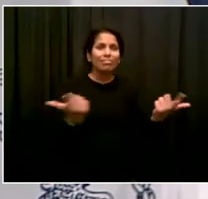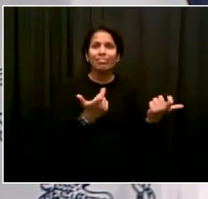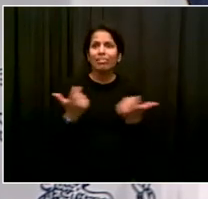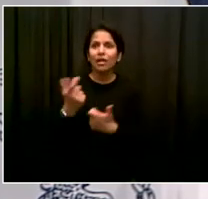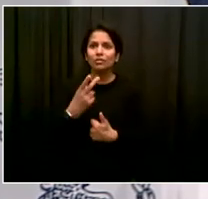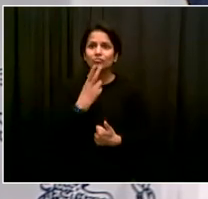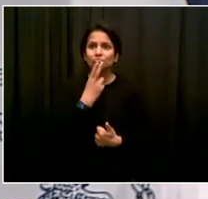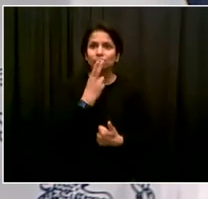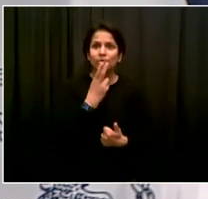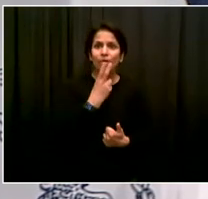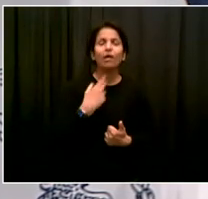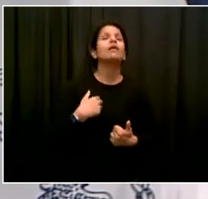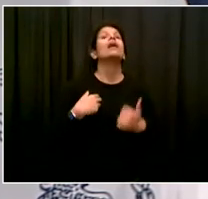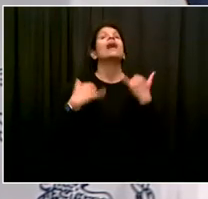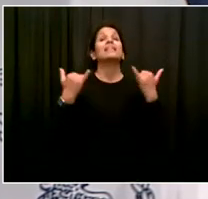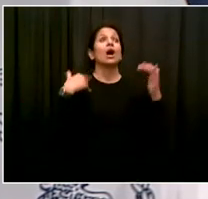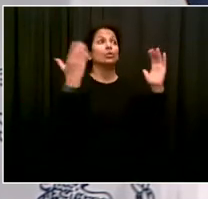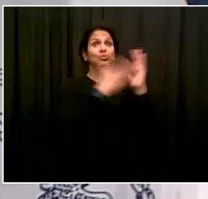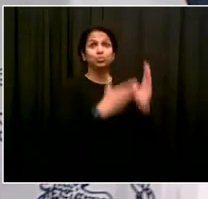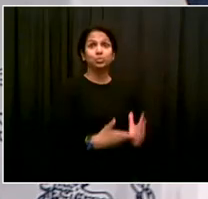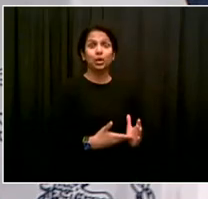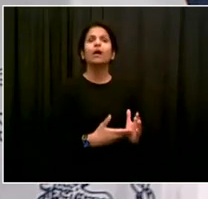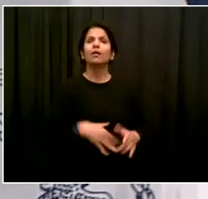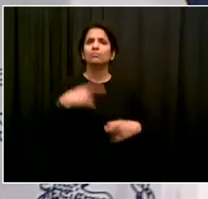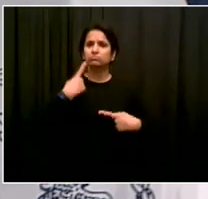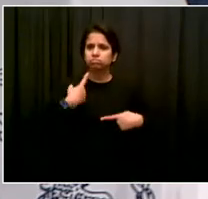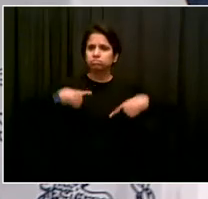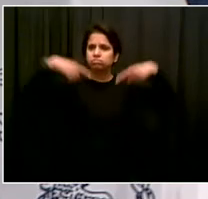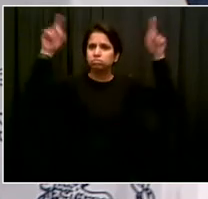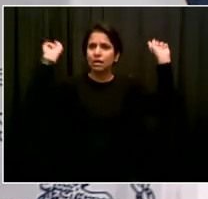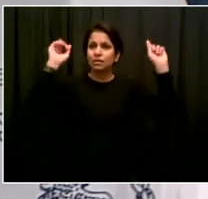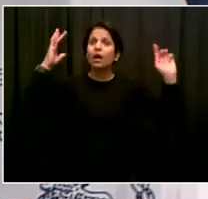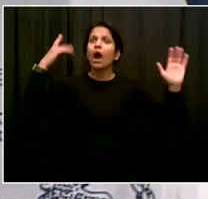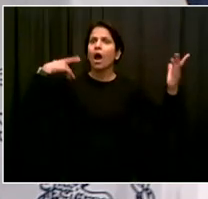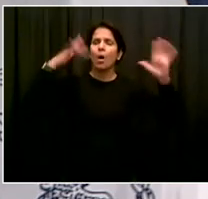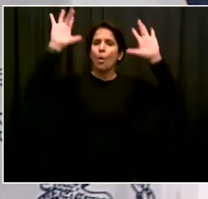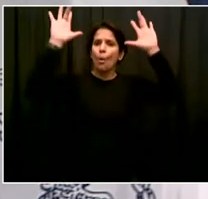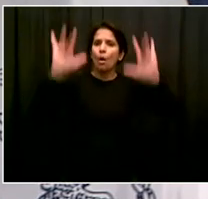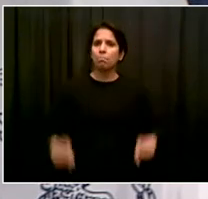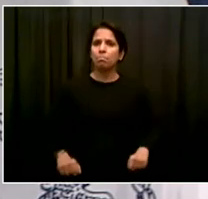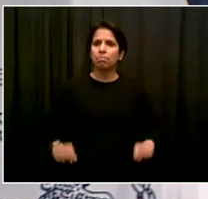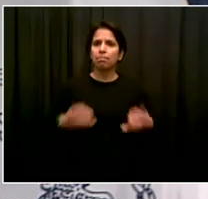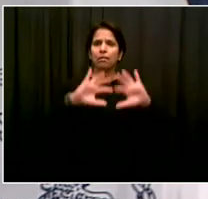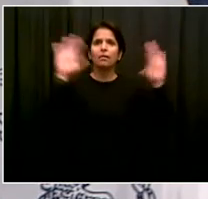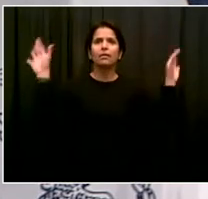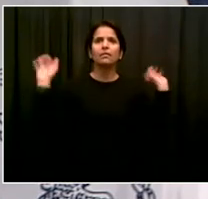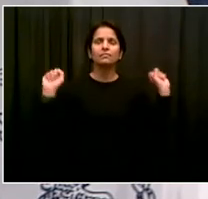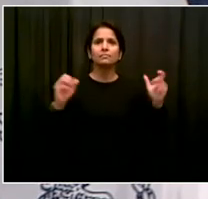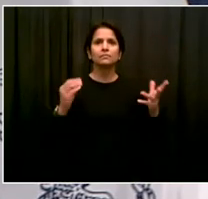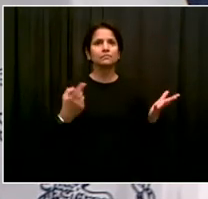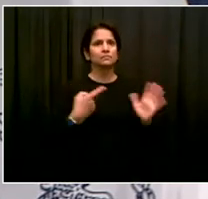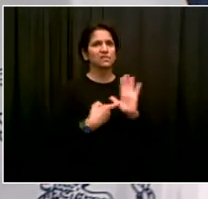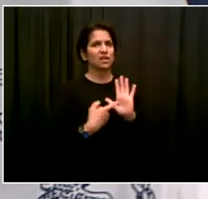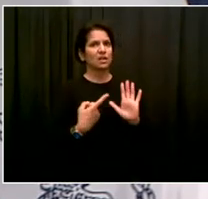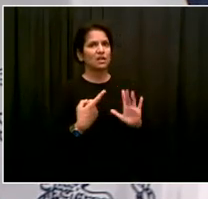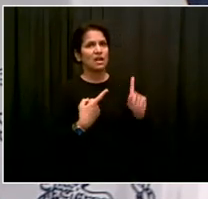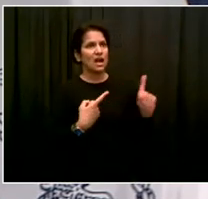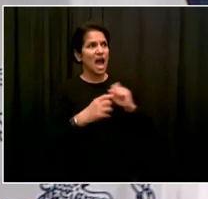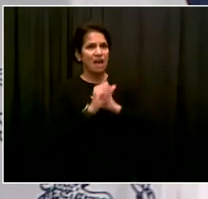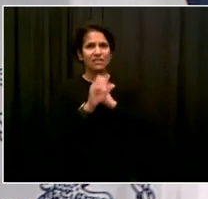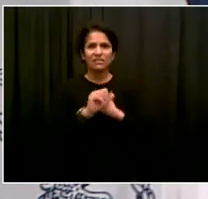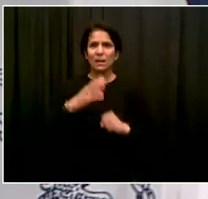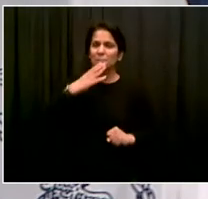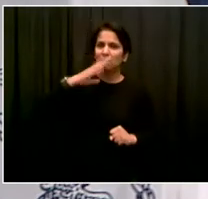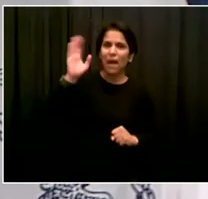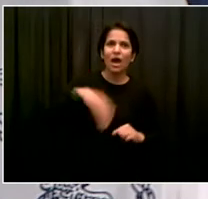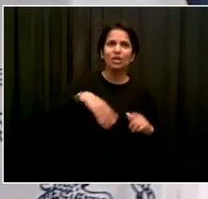in court with efforts to say that the advertising, the conscious effort to mislead, had horrible human